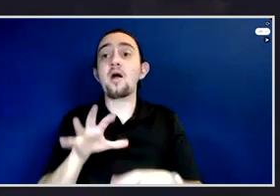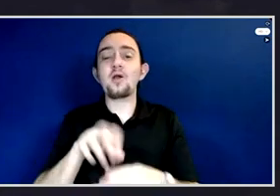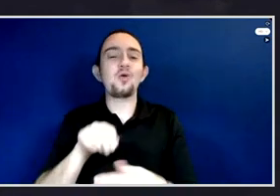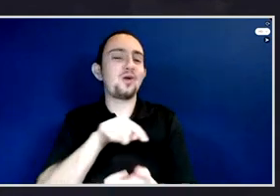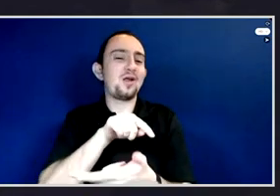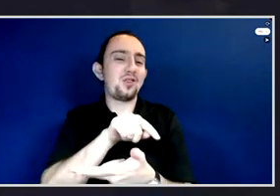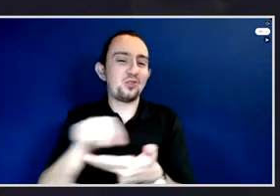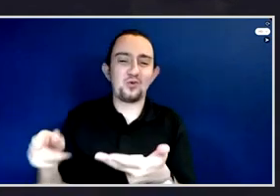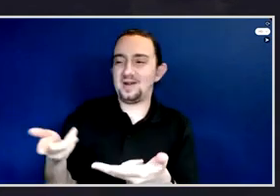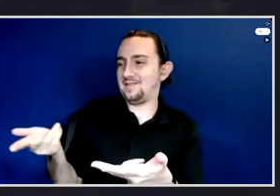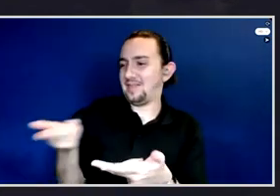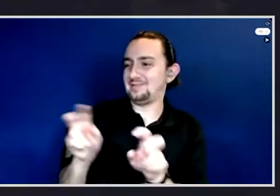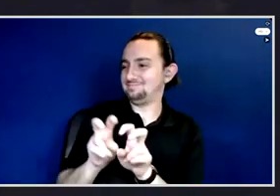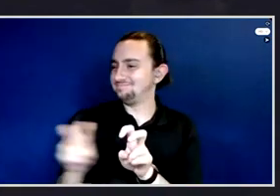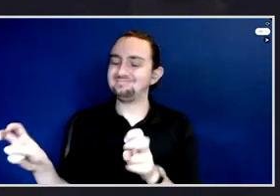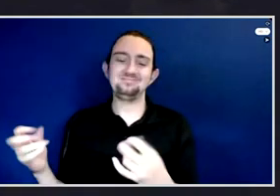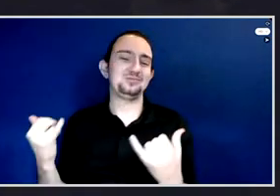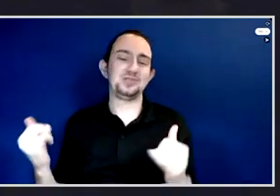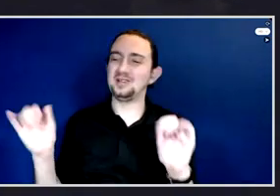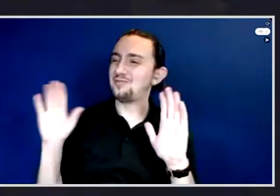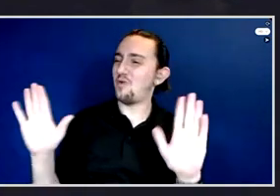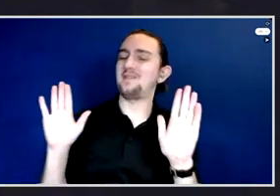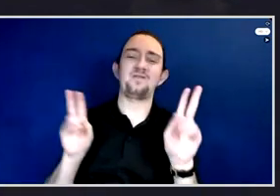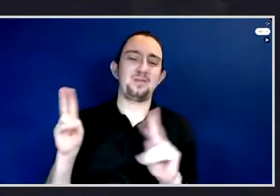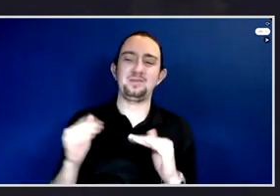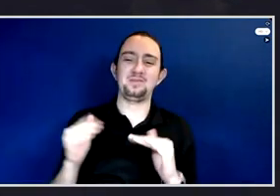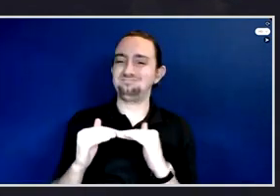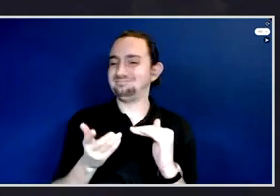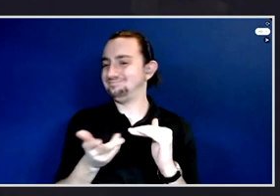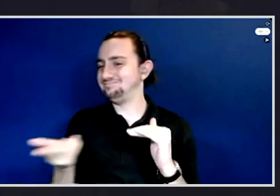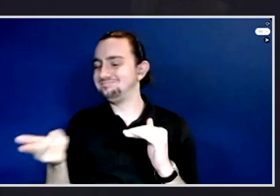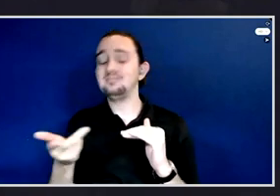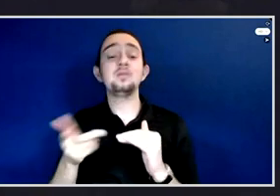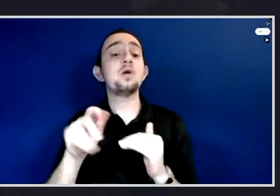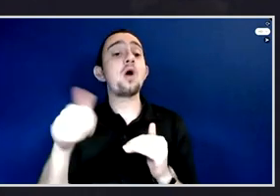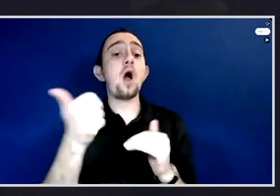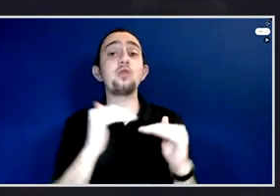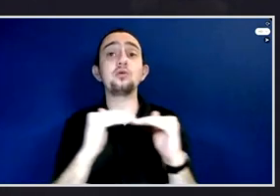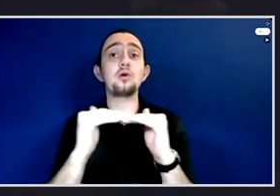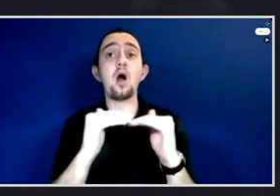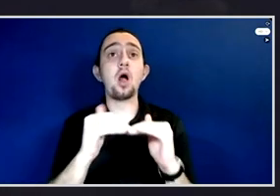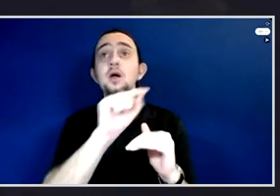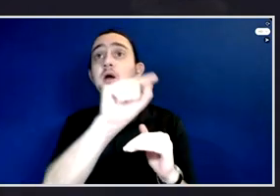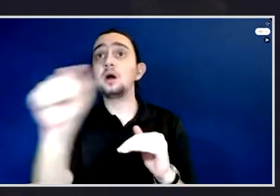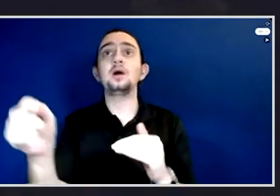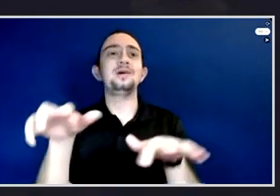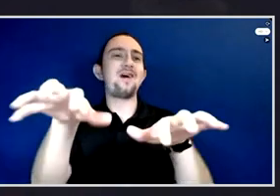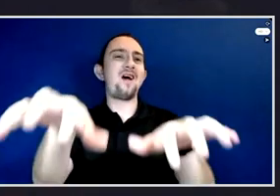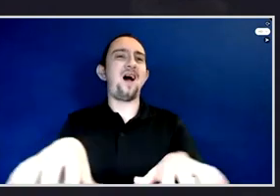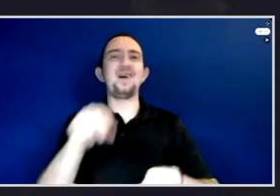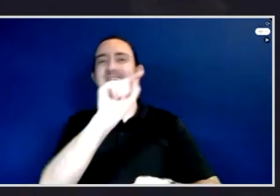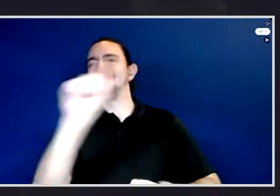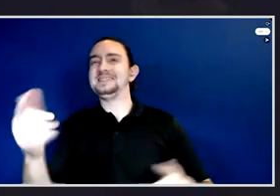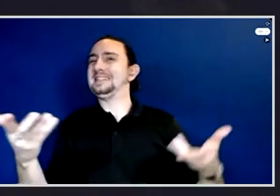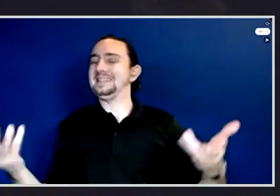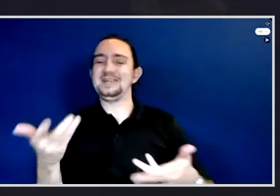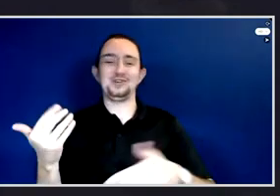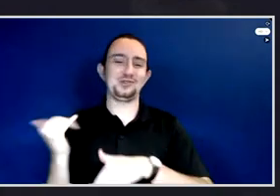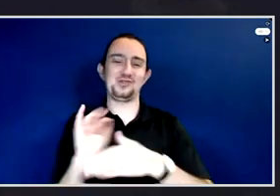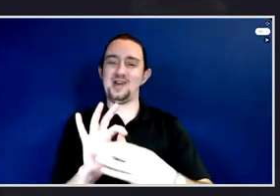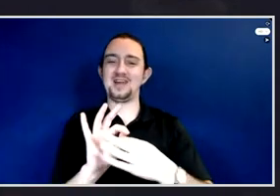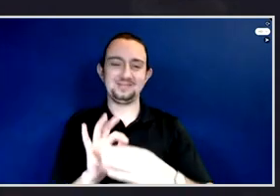on stage, and also some of their colleagues who are with us in the audience tonight. And one of the things that